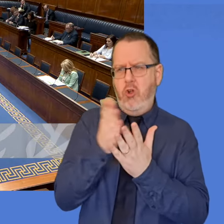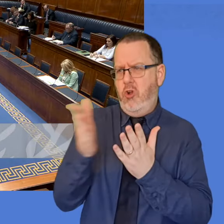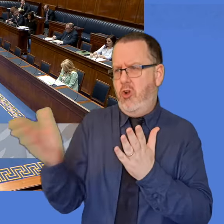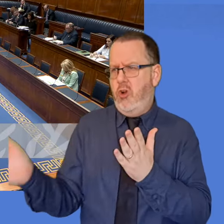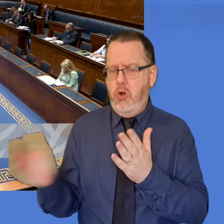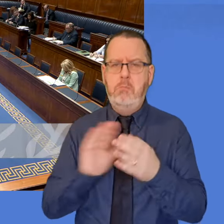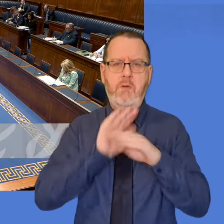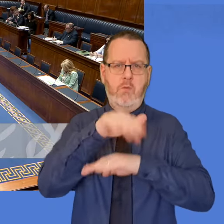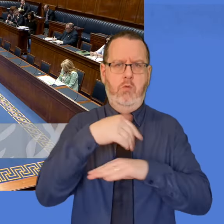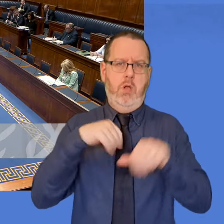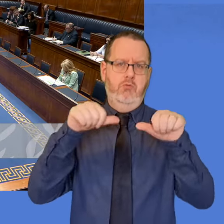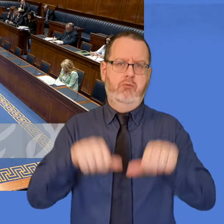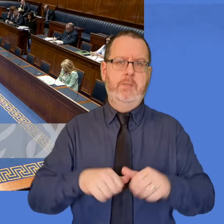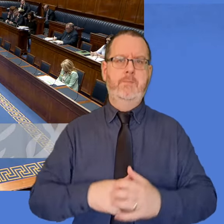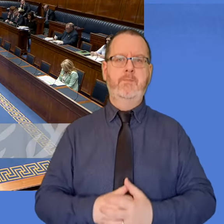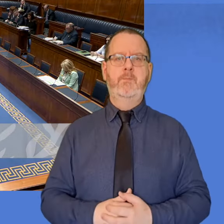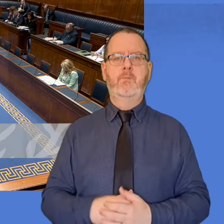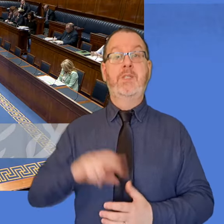Mr Speaker,